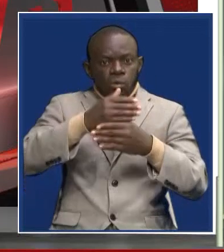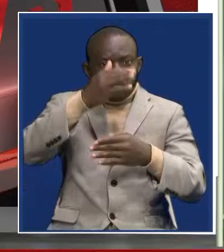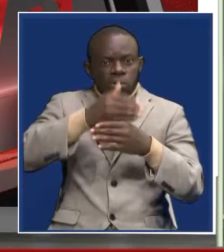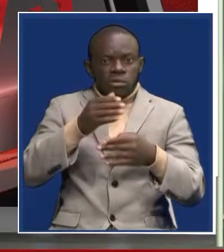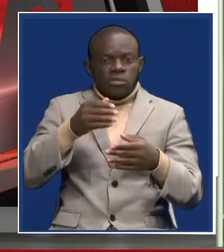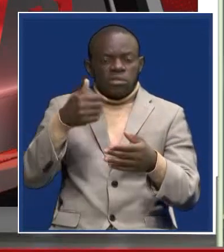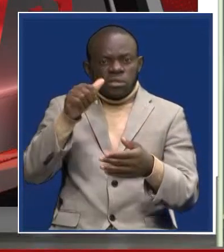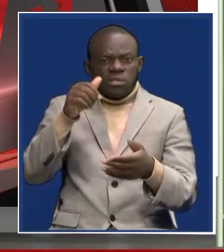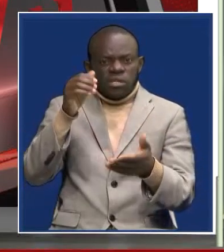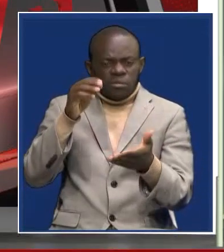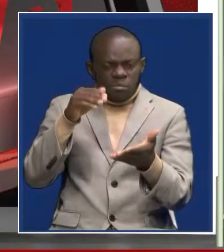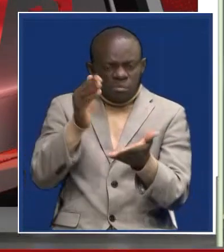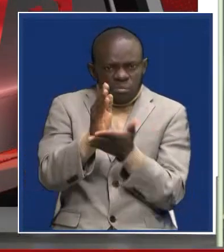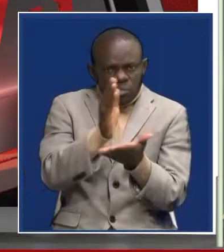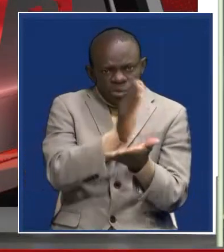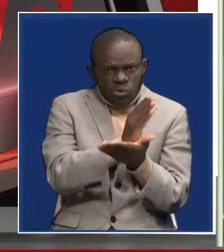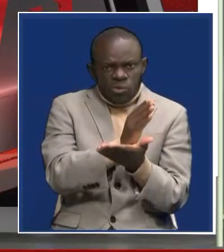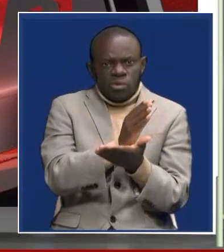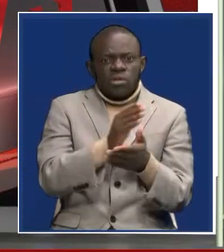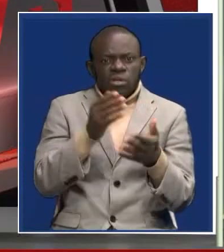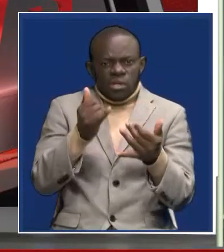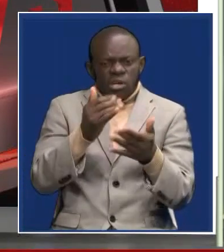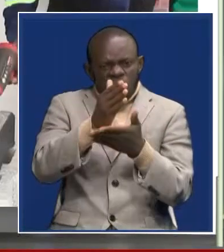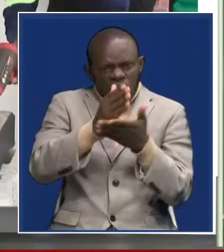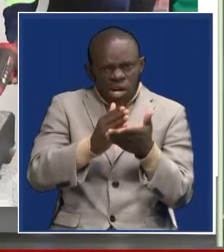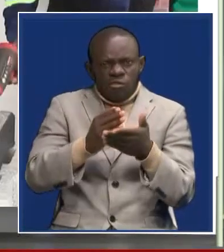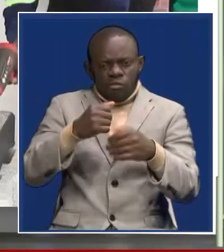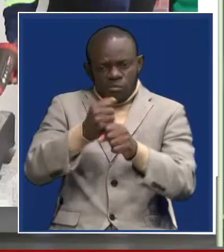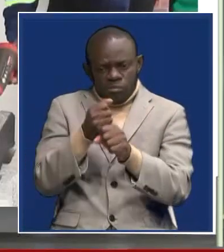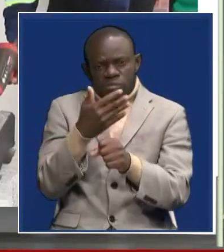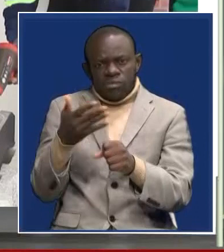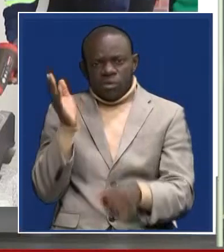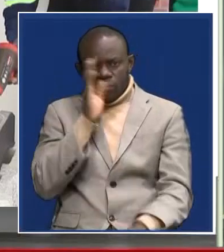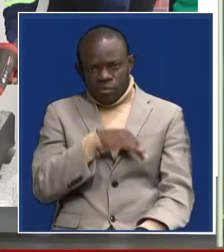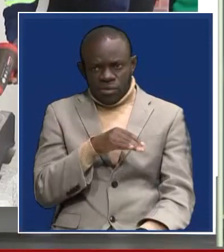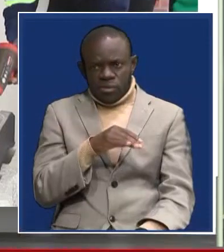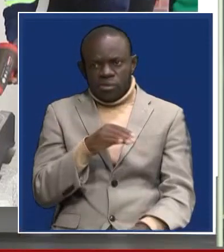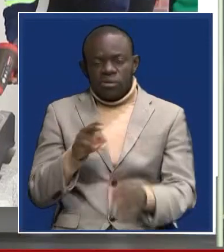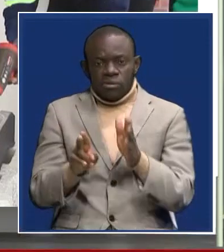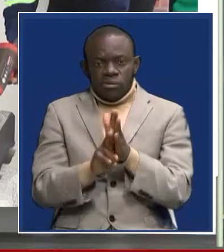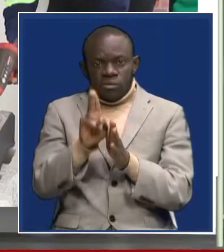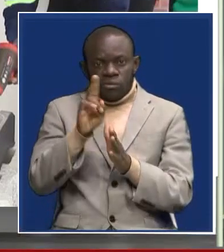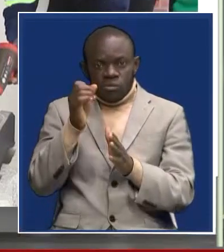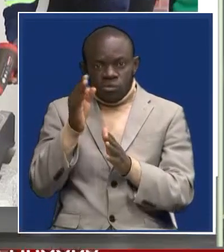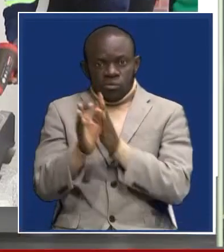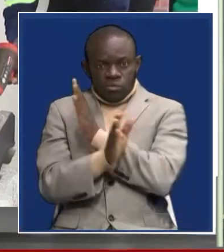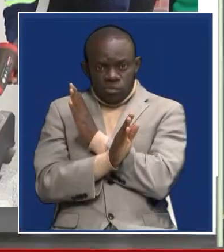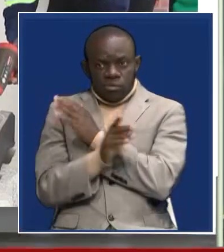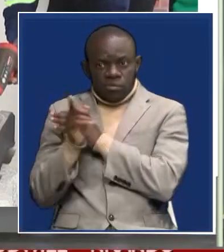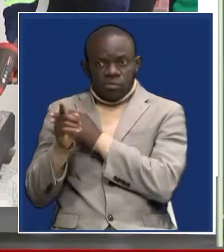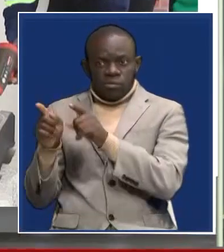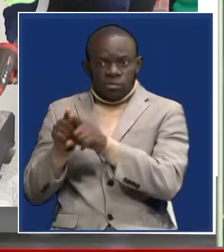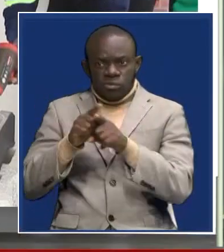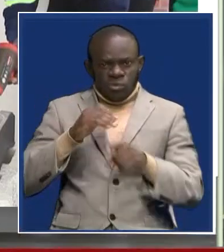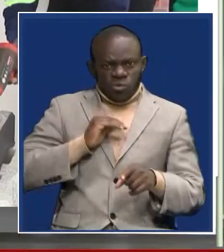this has prompted some women engineers at the University of Zambia to team up and fight plastic pollution Kasabula